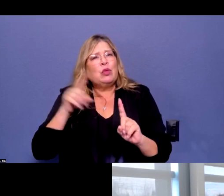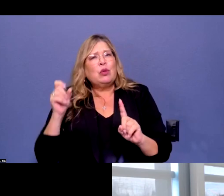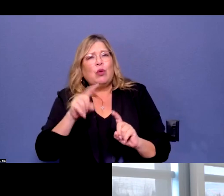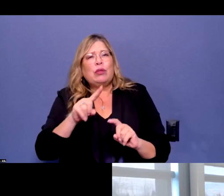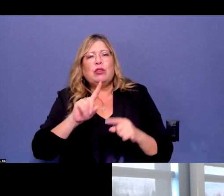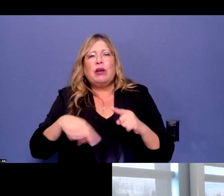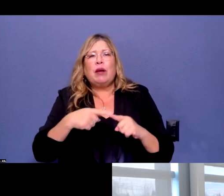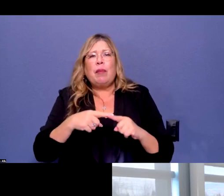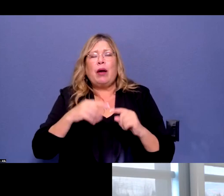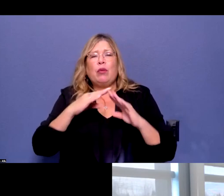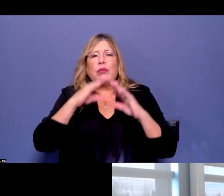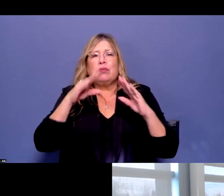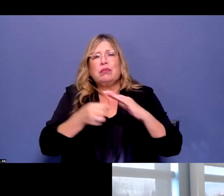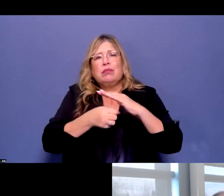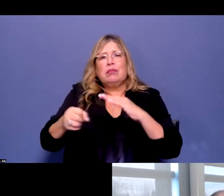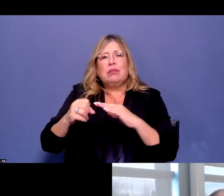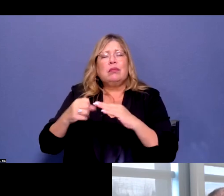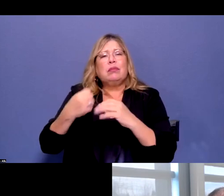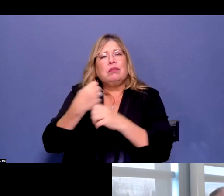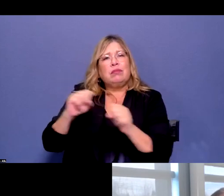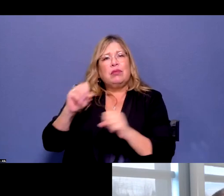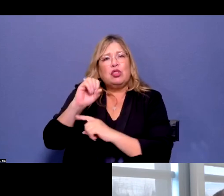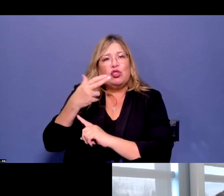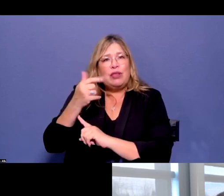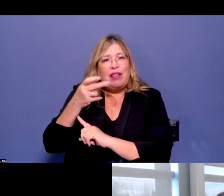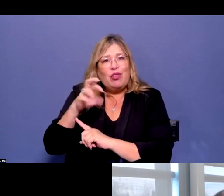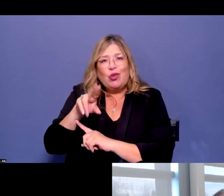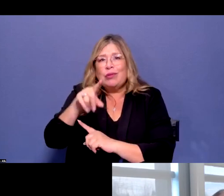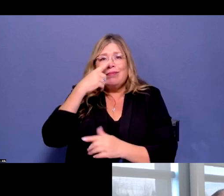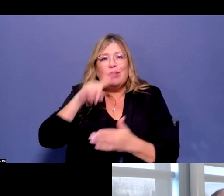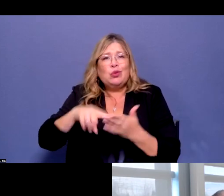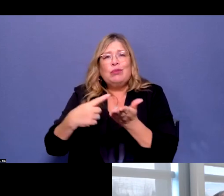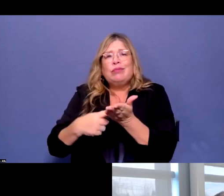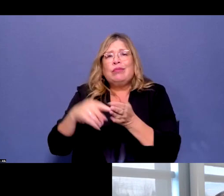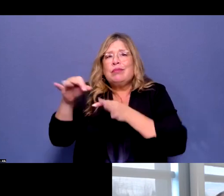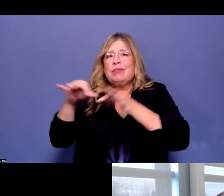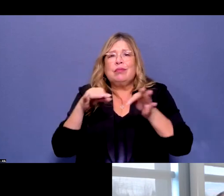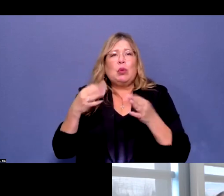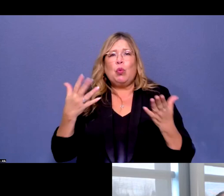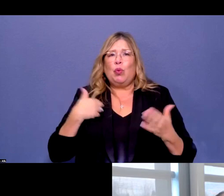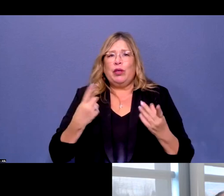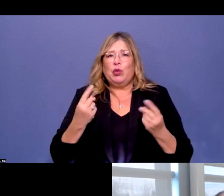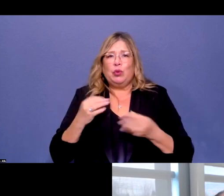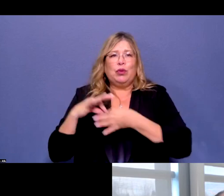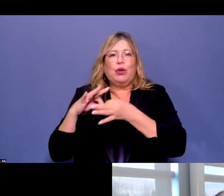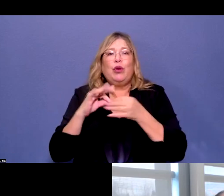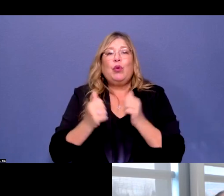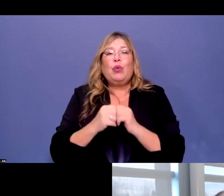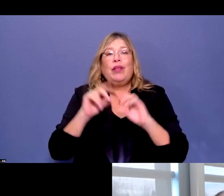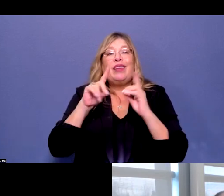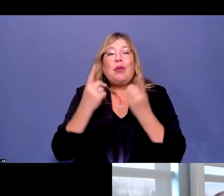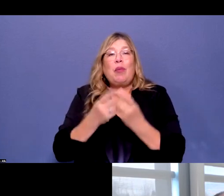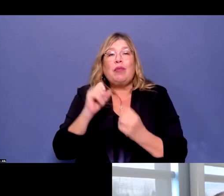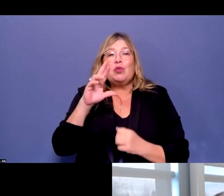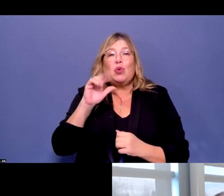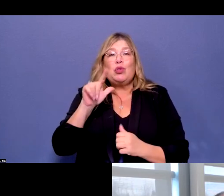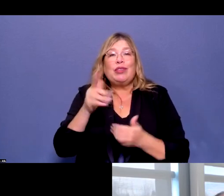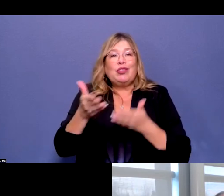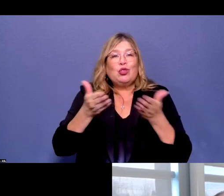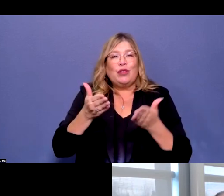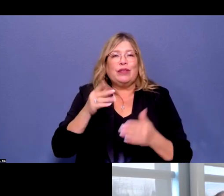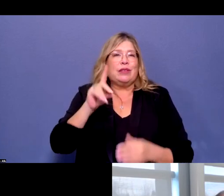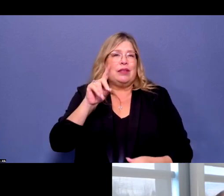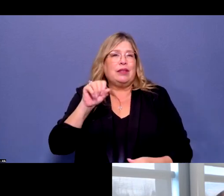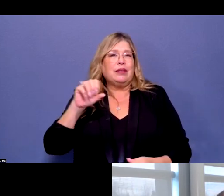sheltering. Brian, if you don't mind mentioning our coordination with Department of Social Services, you know, I think that we've seen some shelters